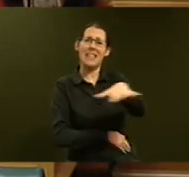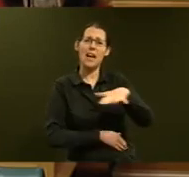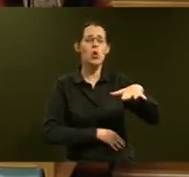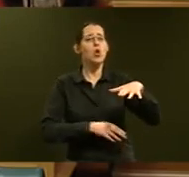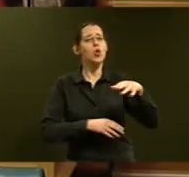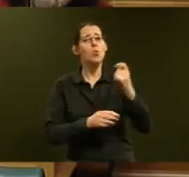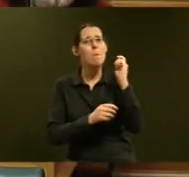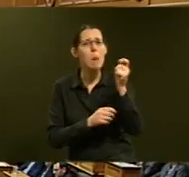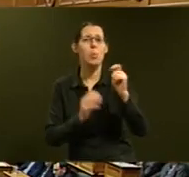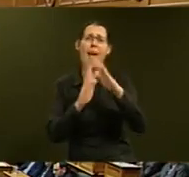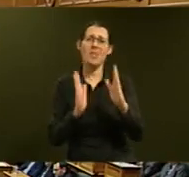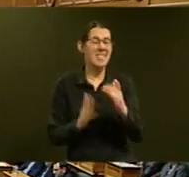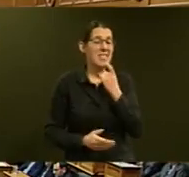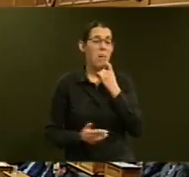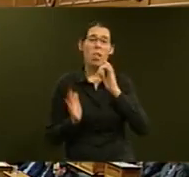as that.